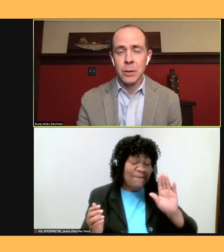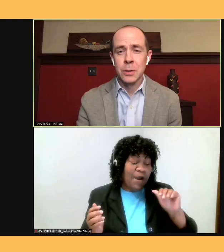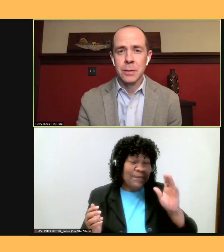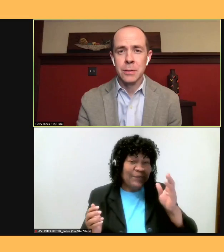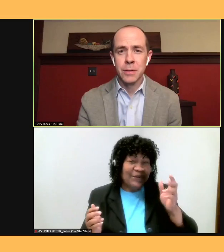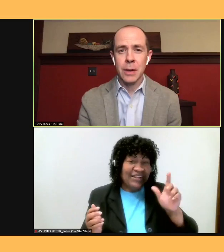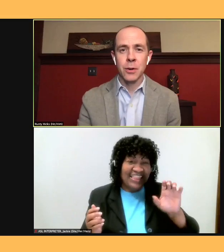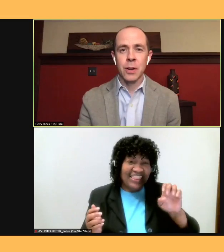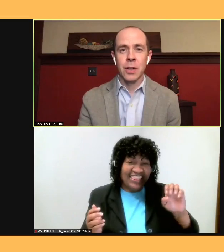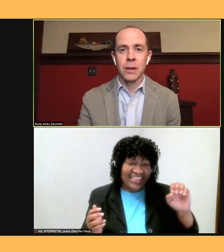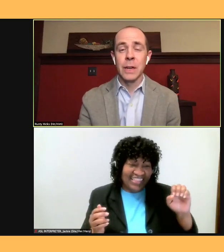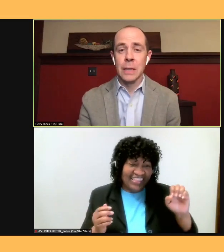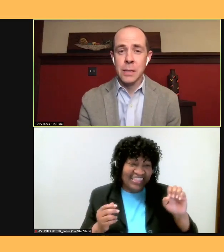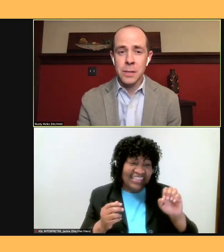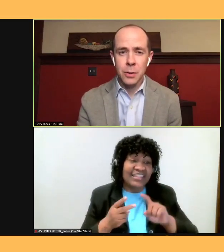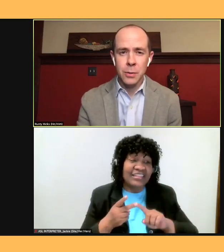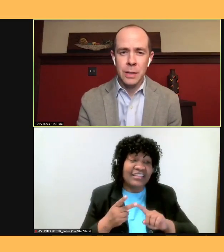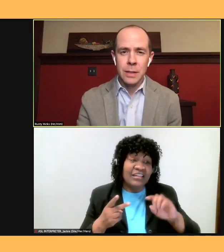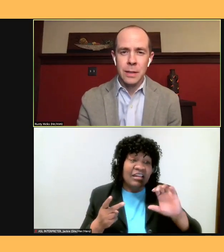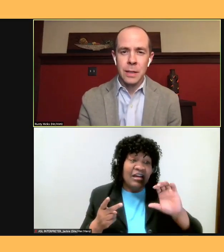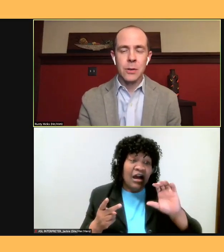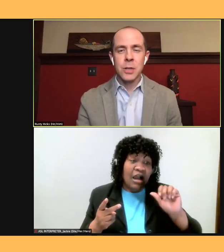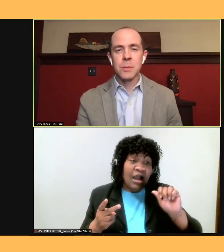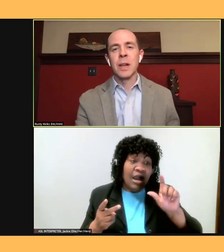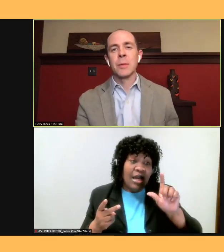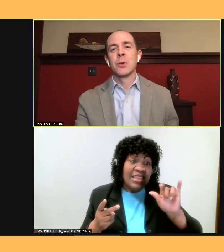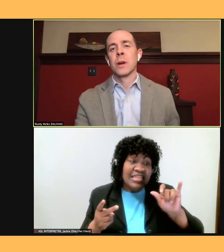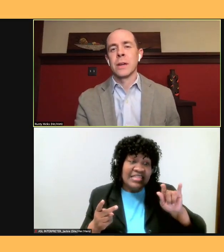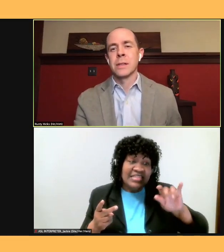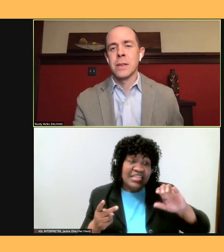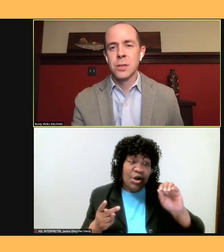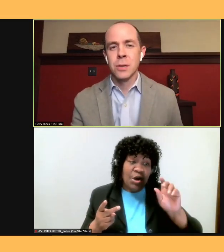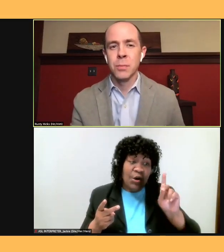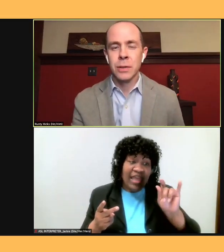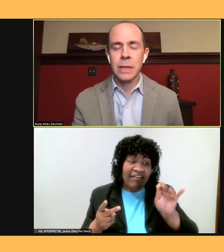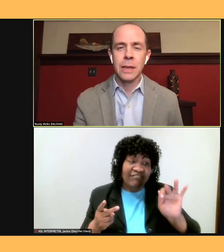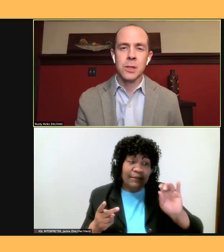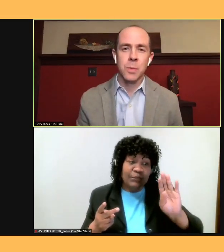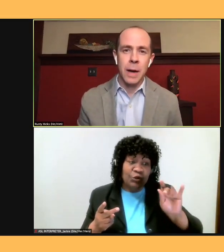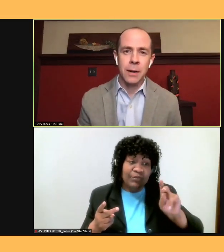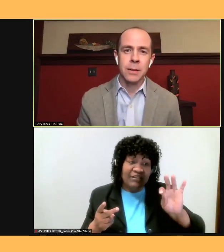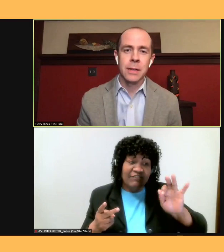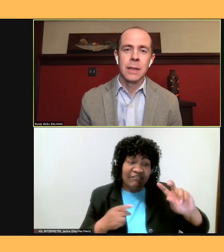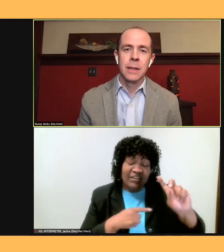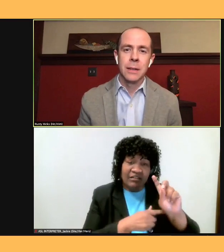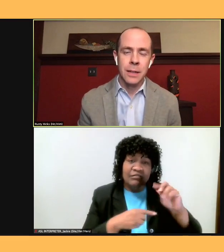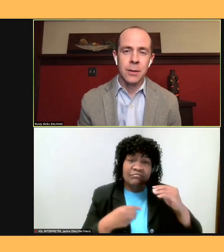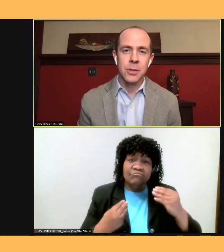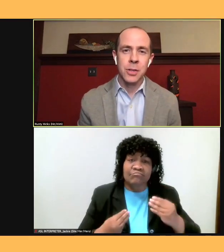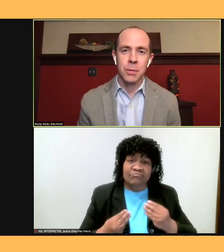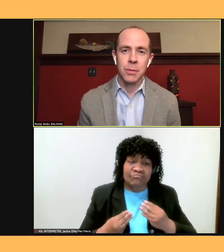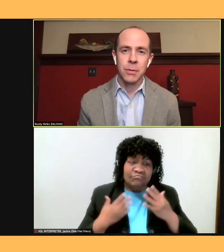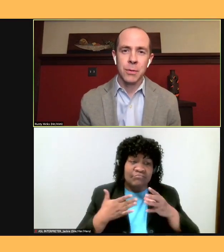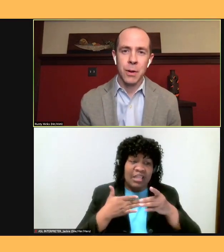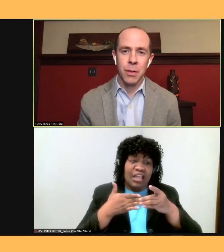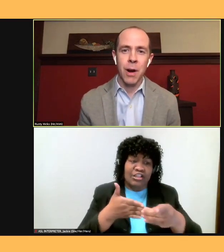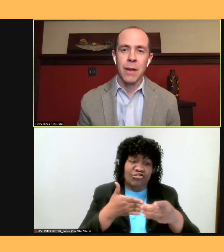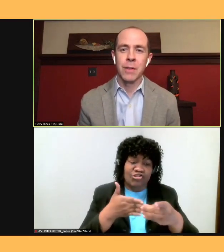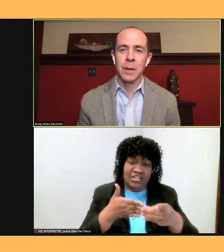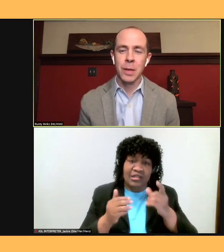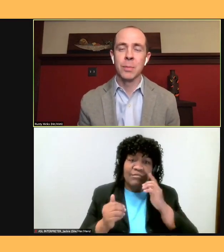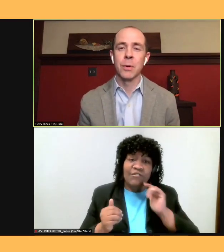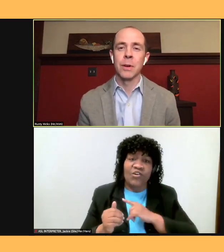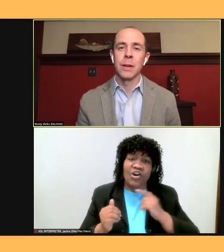founder of Alisio, a leadership development organization building inspired leadership for a thriving people